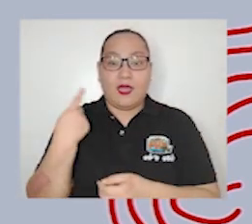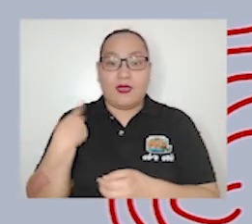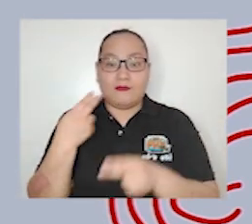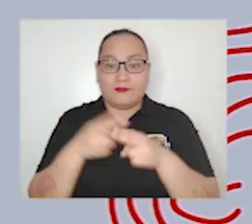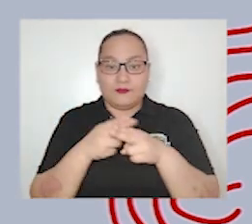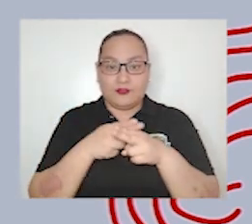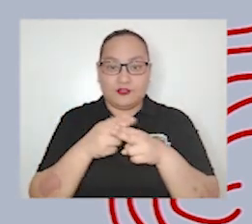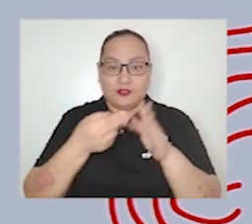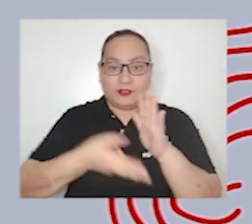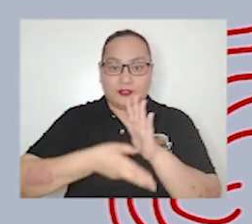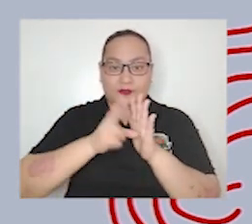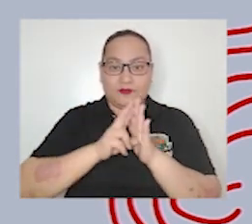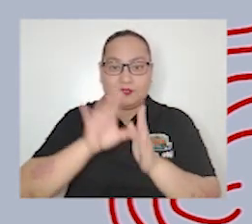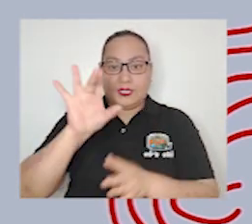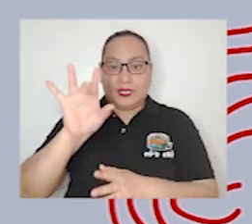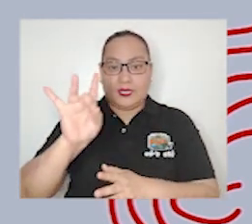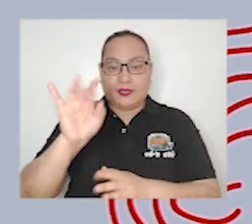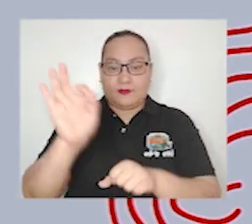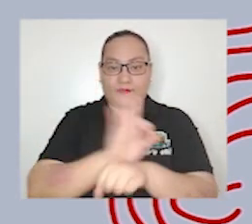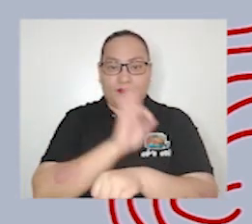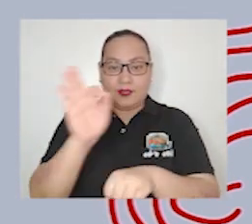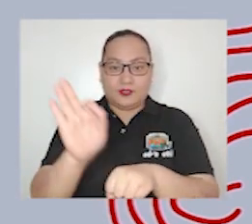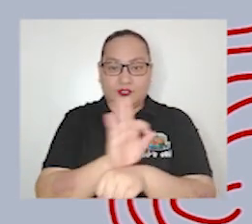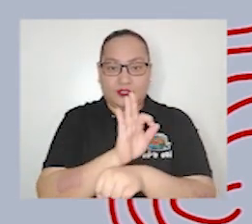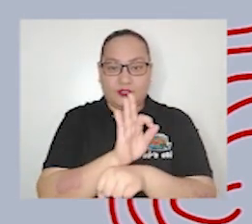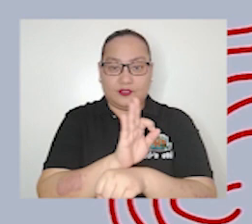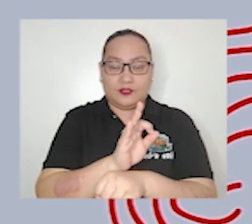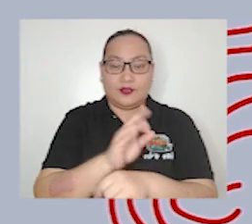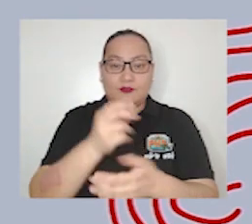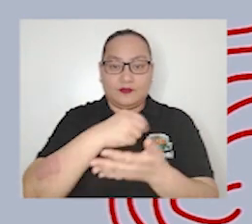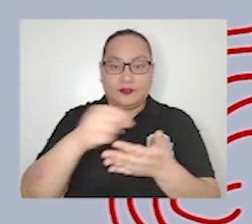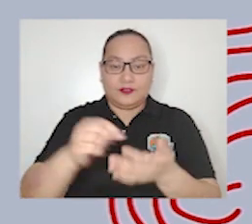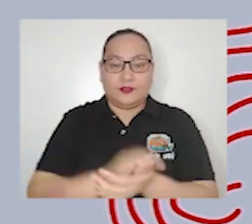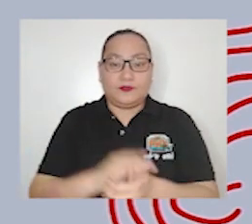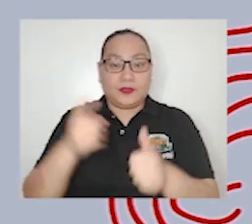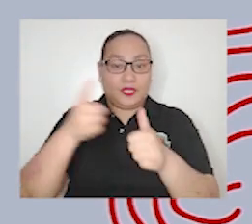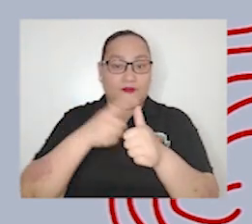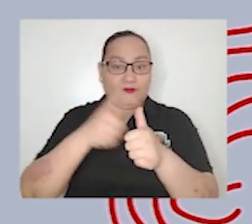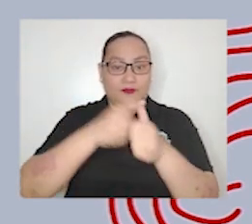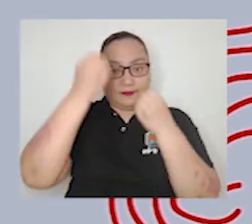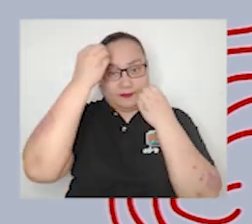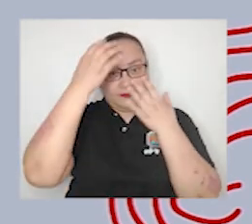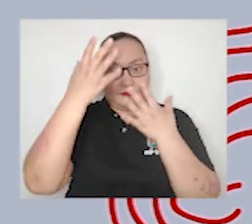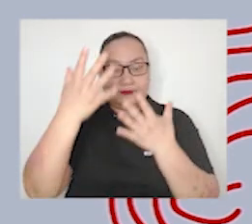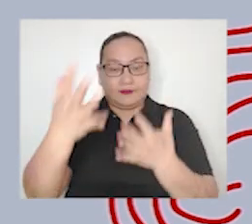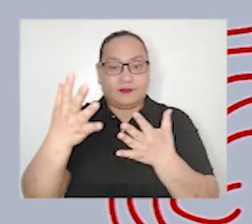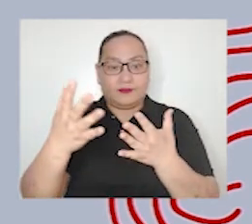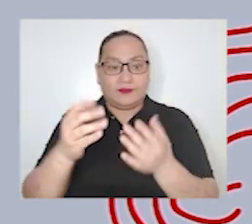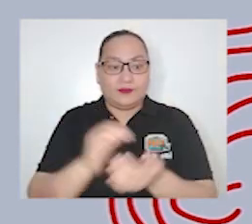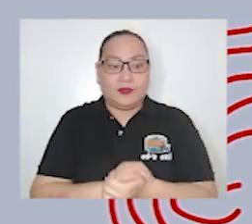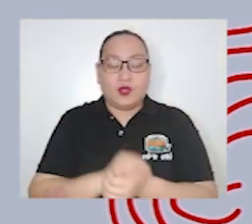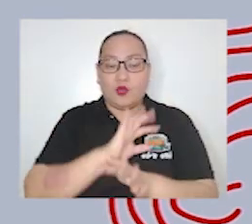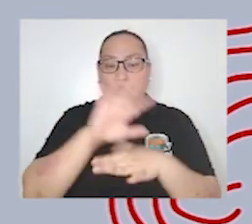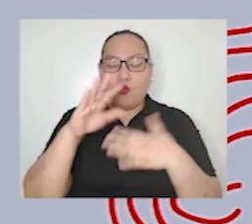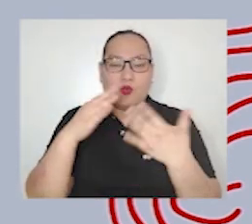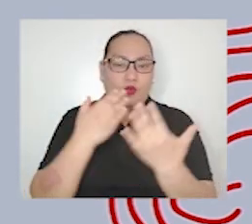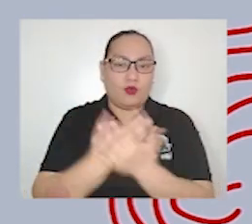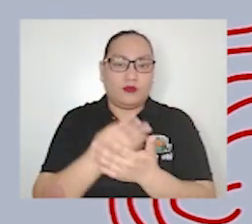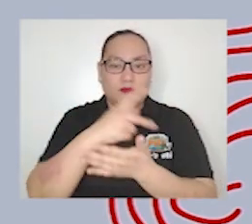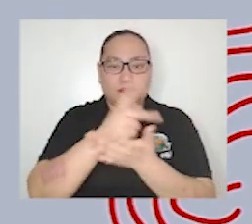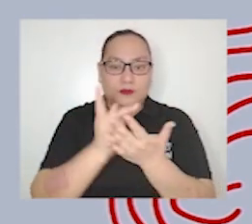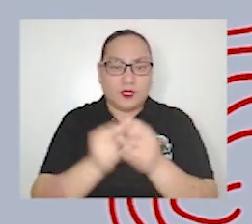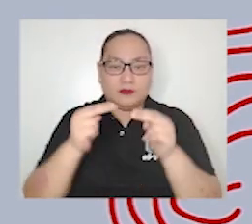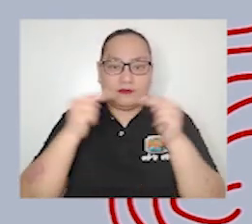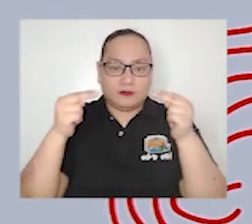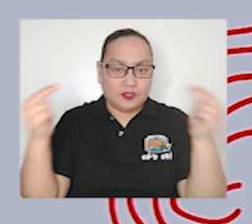first information that all reports news and happenings concerning our